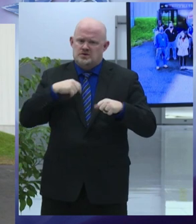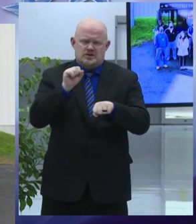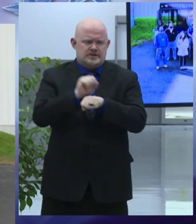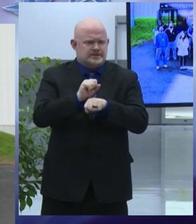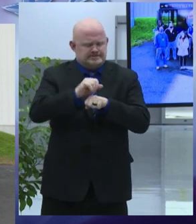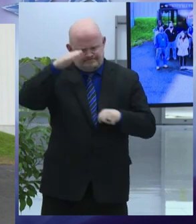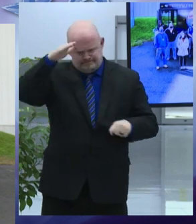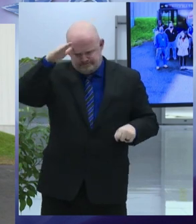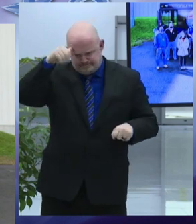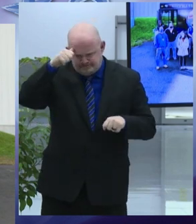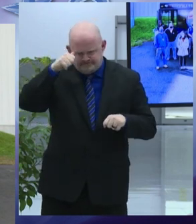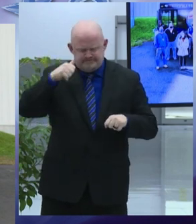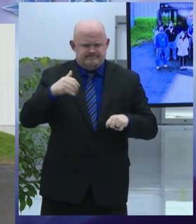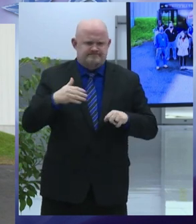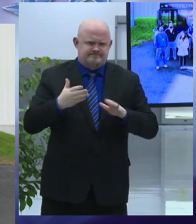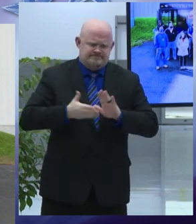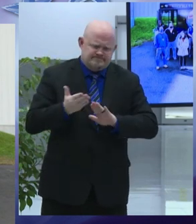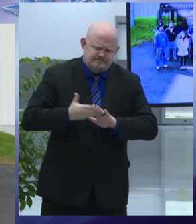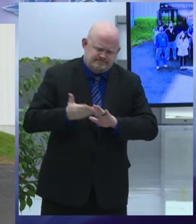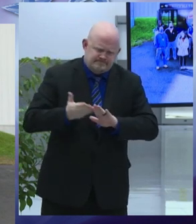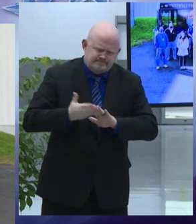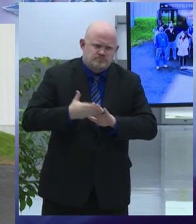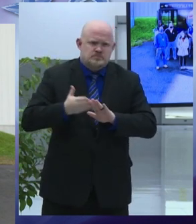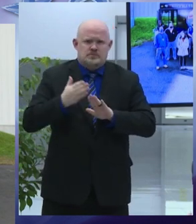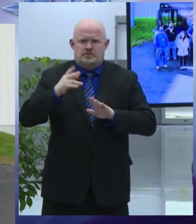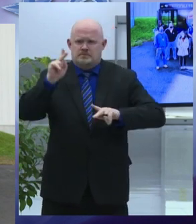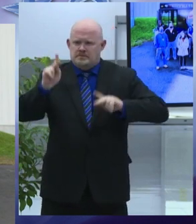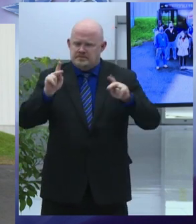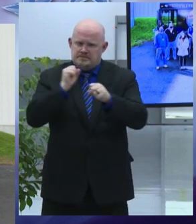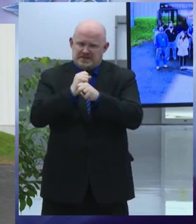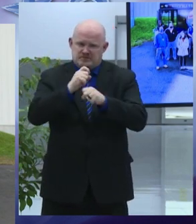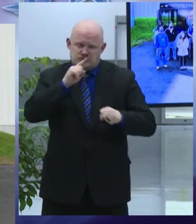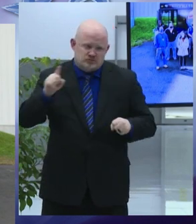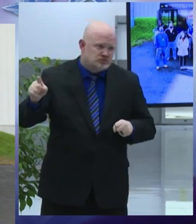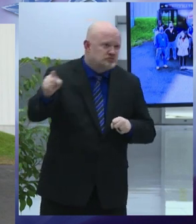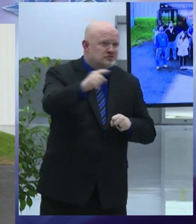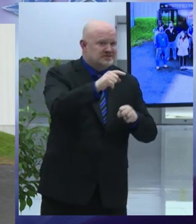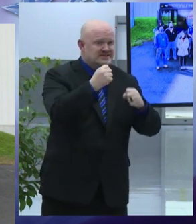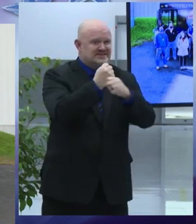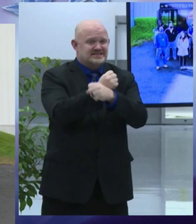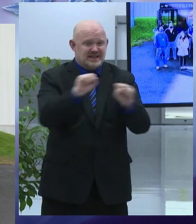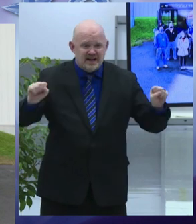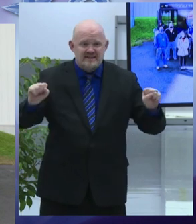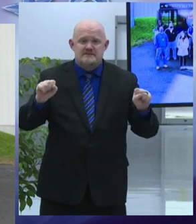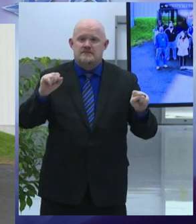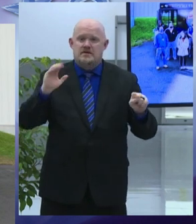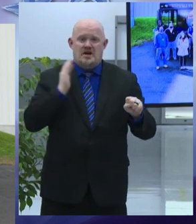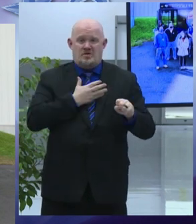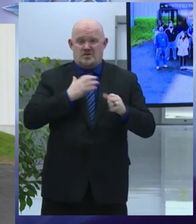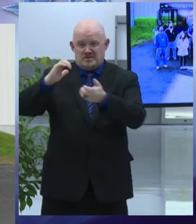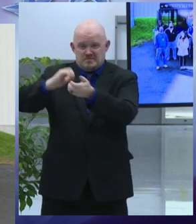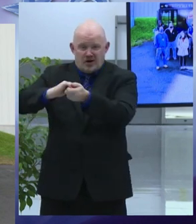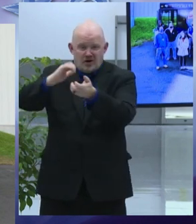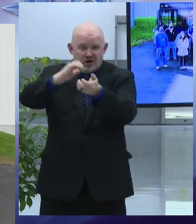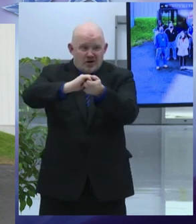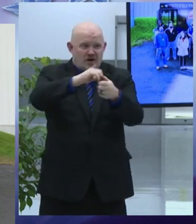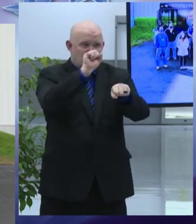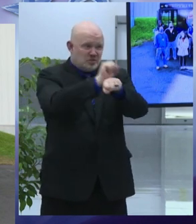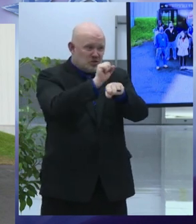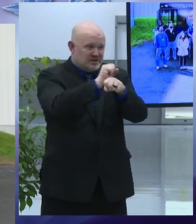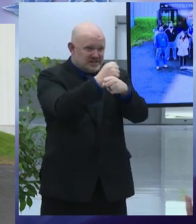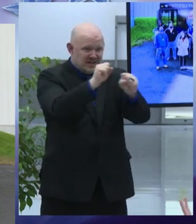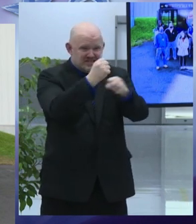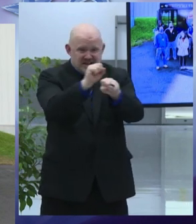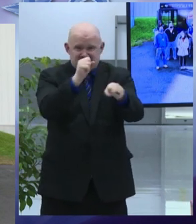services running i am also grateful for the partnership of our employee labor unions who have helped to ensure both their members and the people they